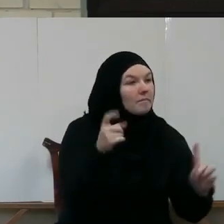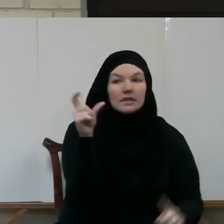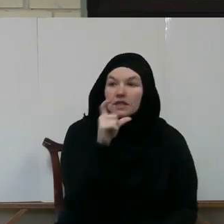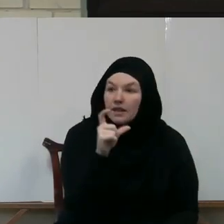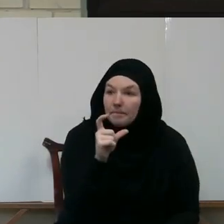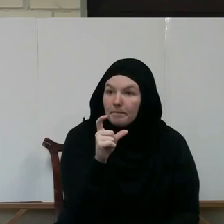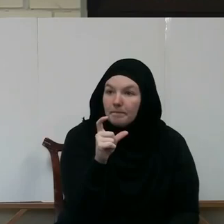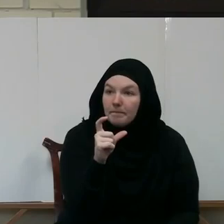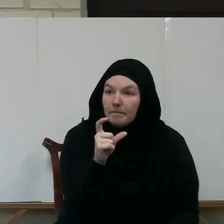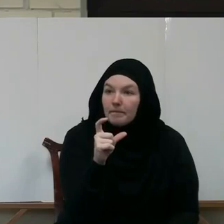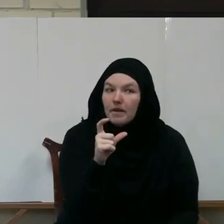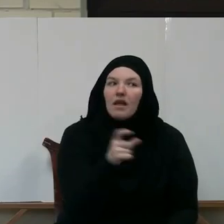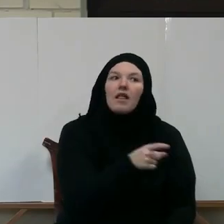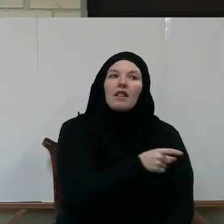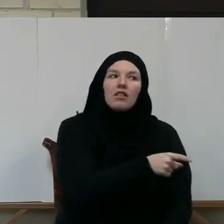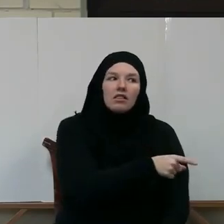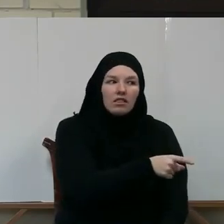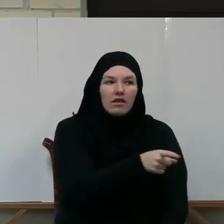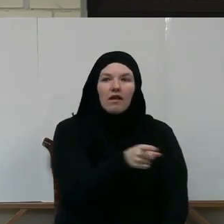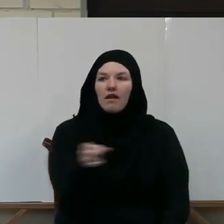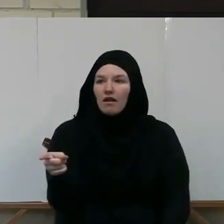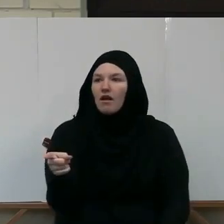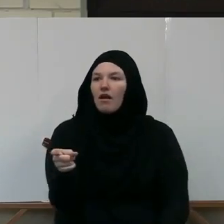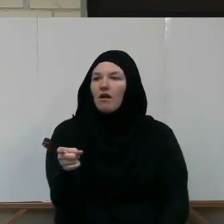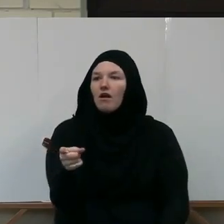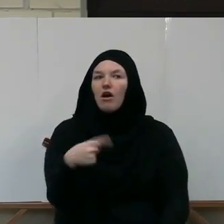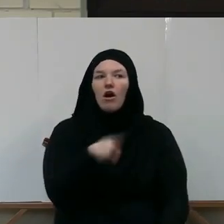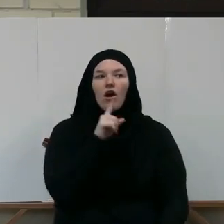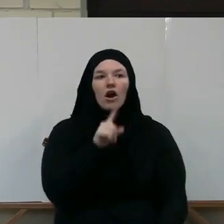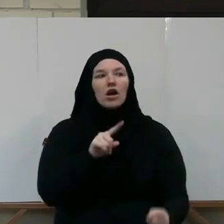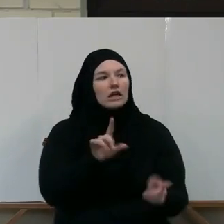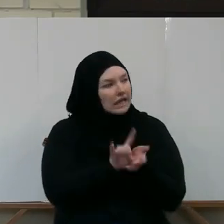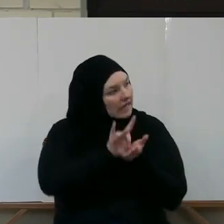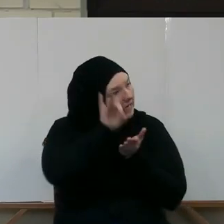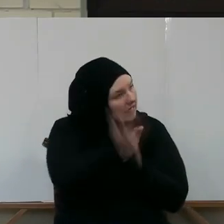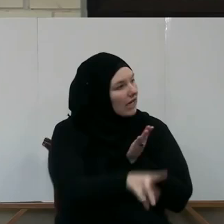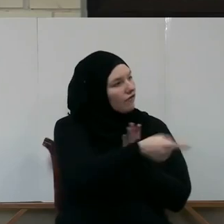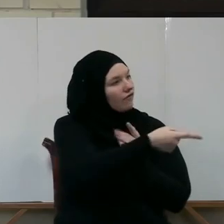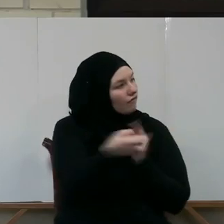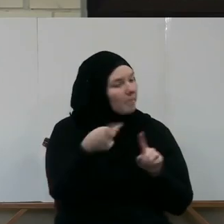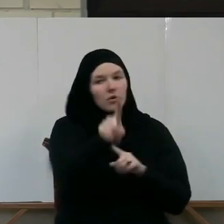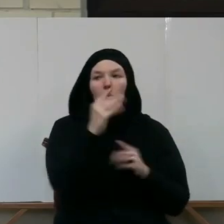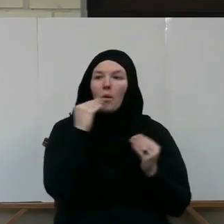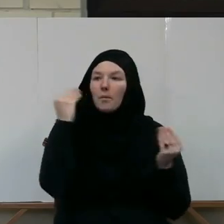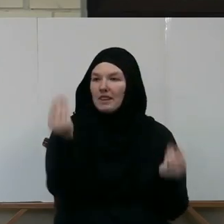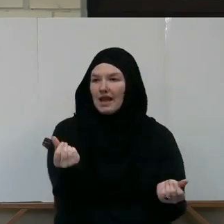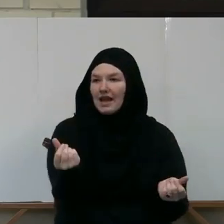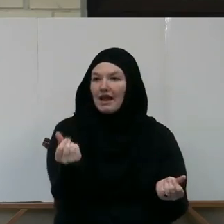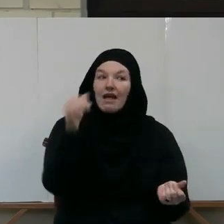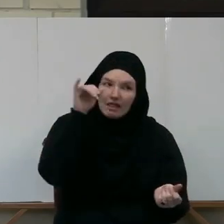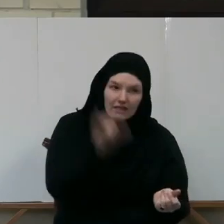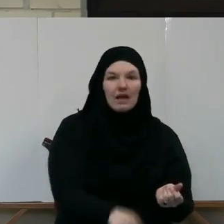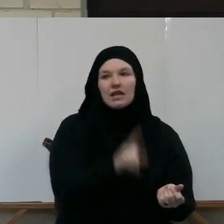And they can go and are going as far as kicking you out of your homeland. That is a